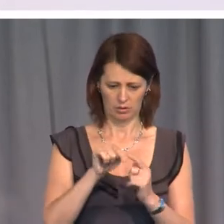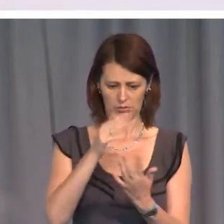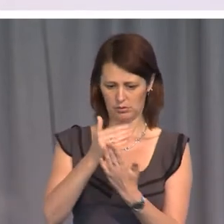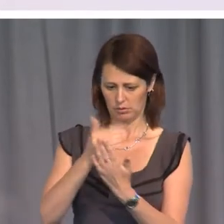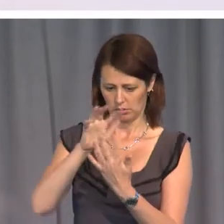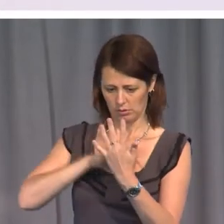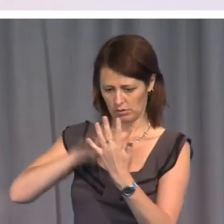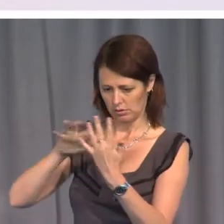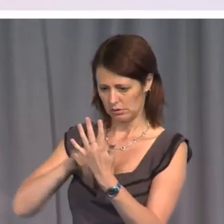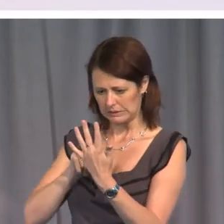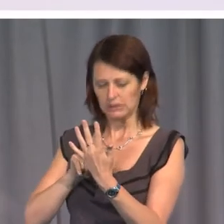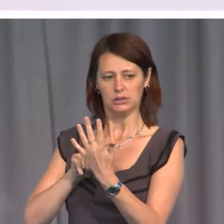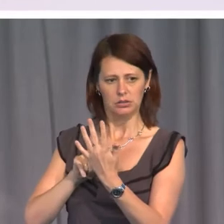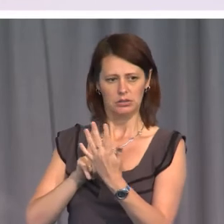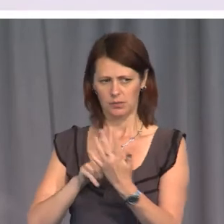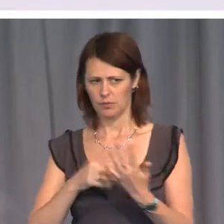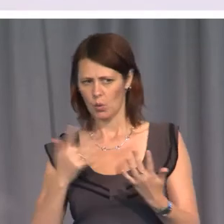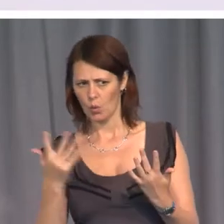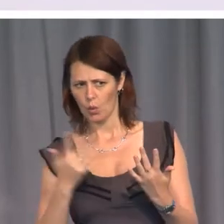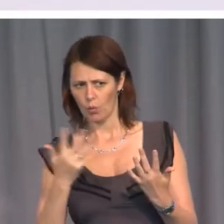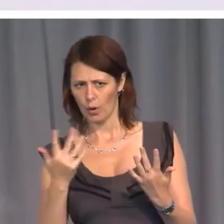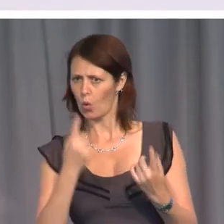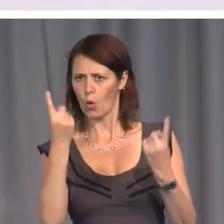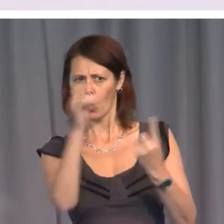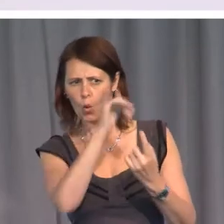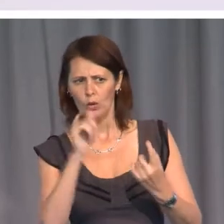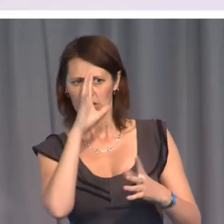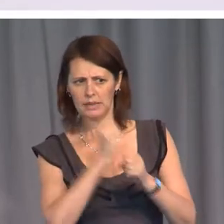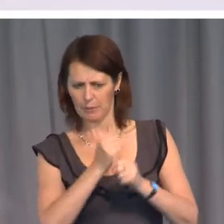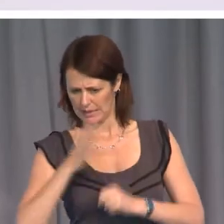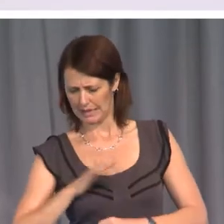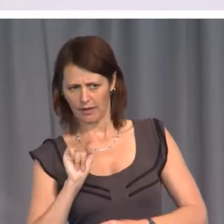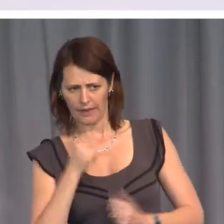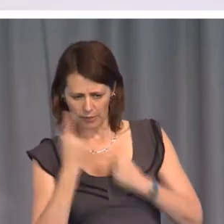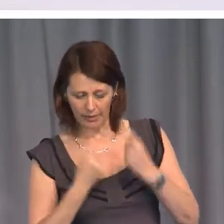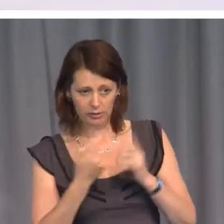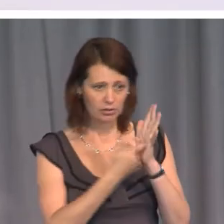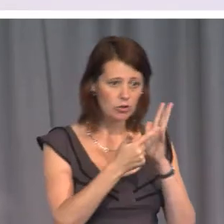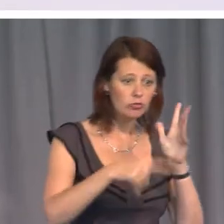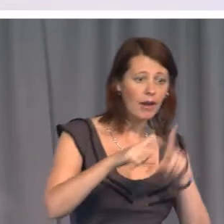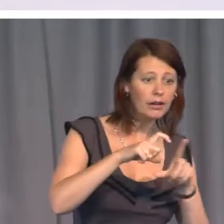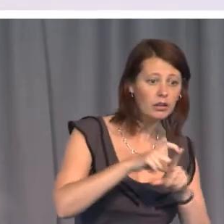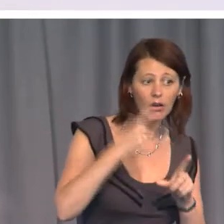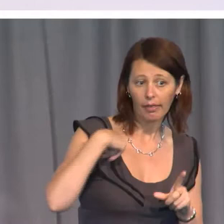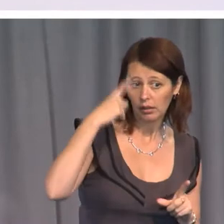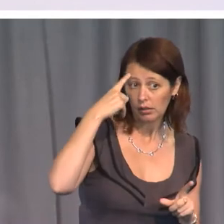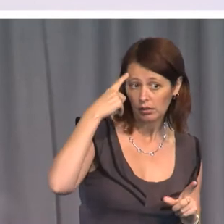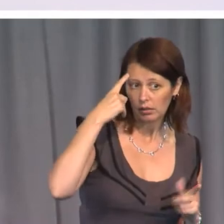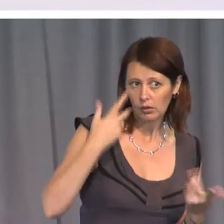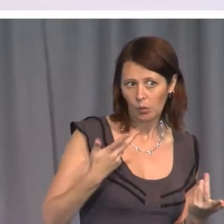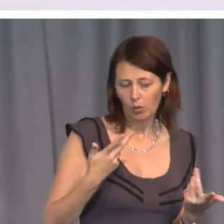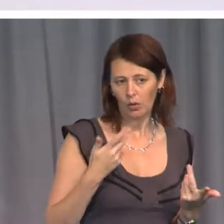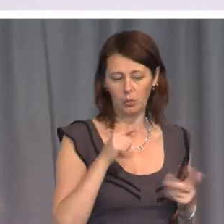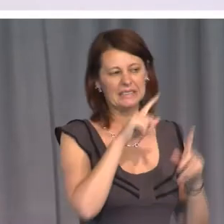where were, which government required it? Mr. Rudd, I think, although it